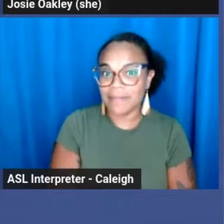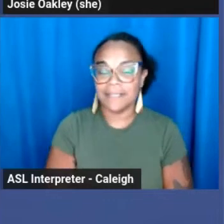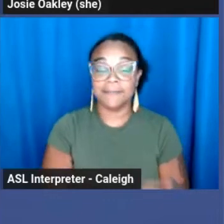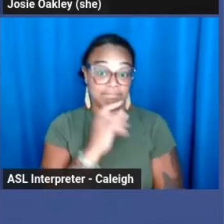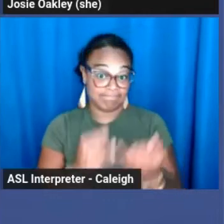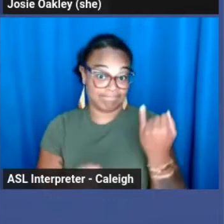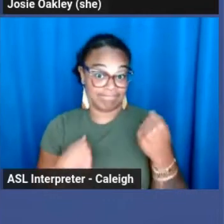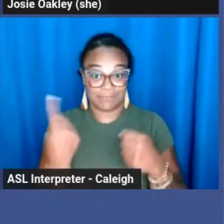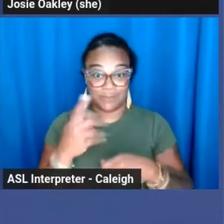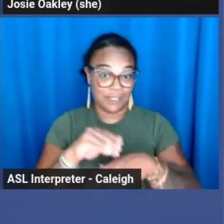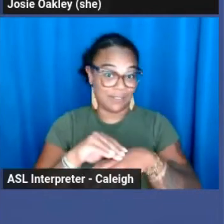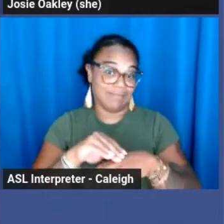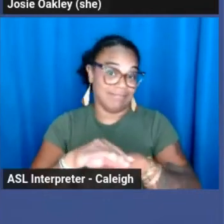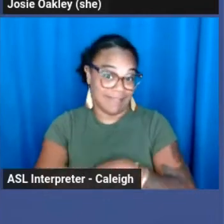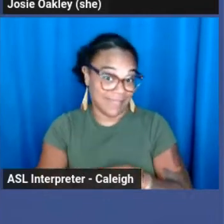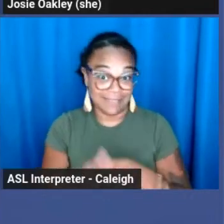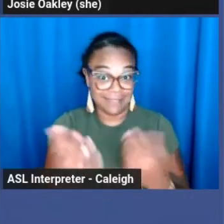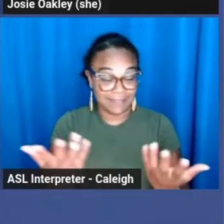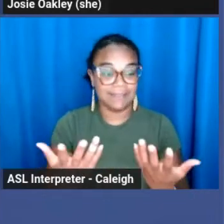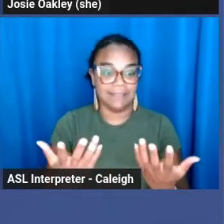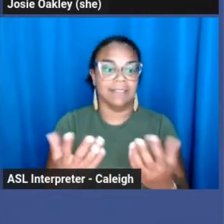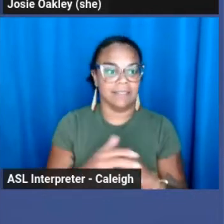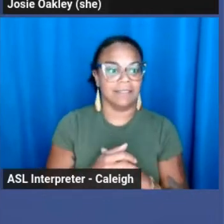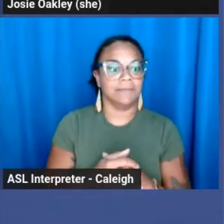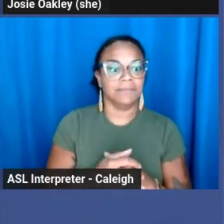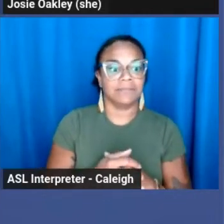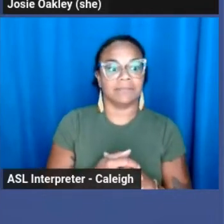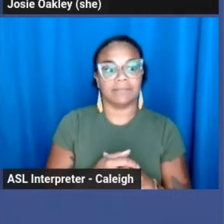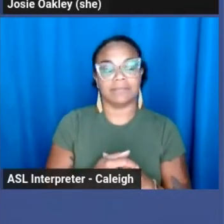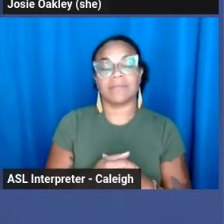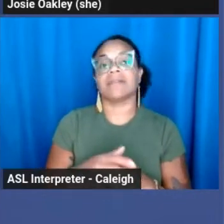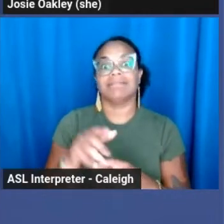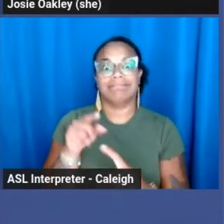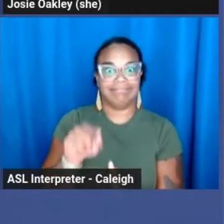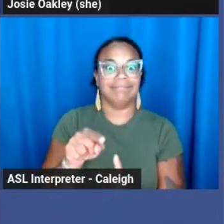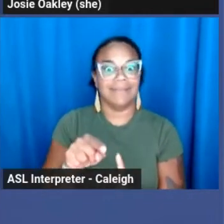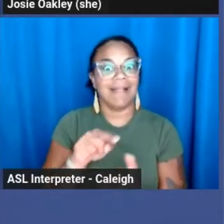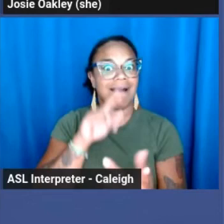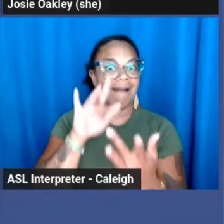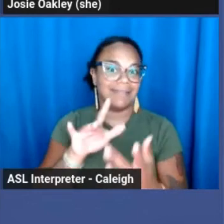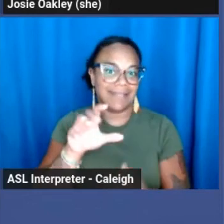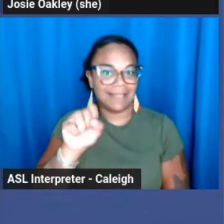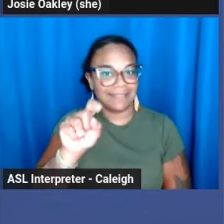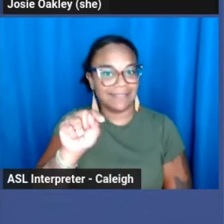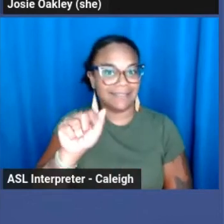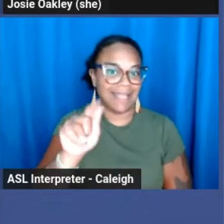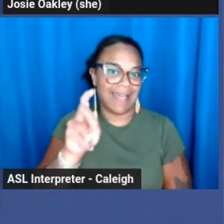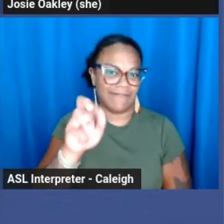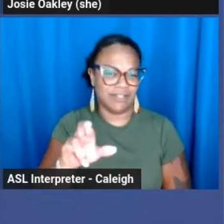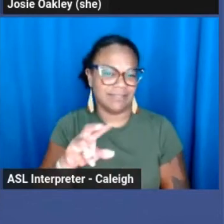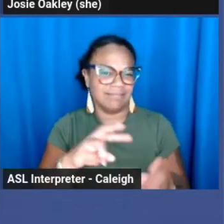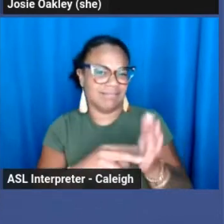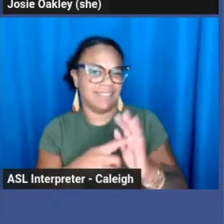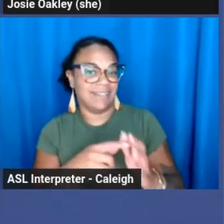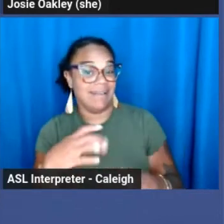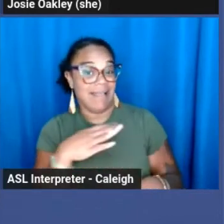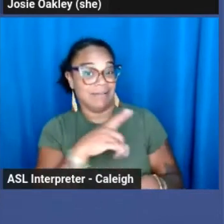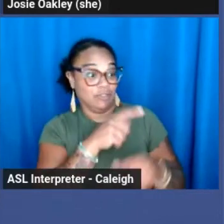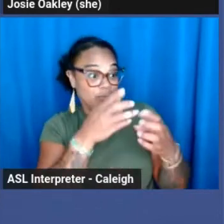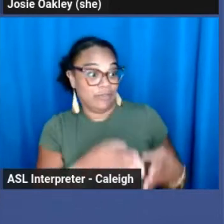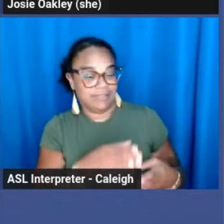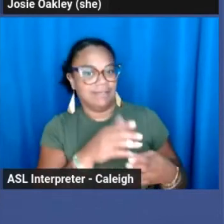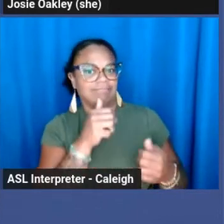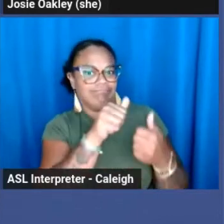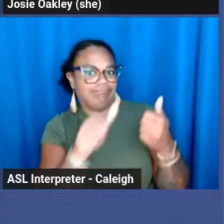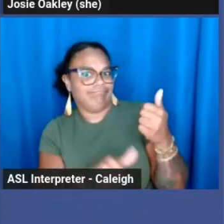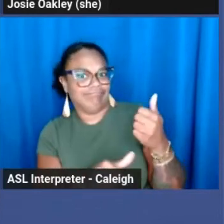recommend is to befriend a staffer. So staffers, their job is basically doing all